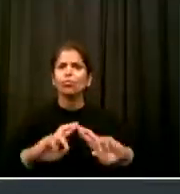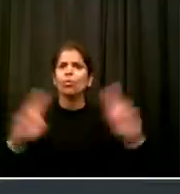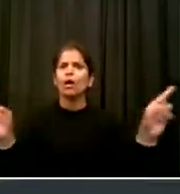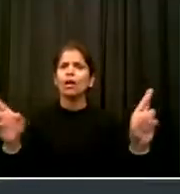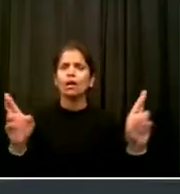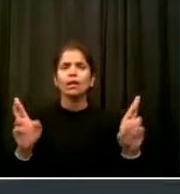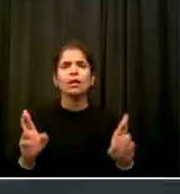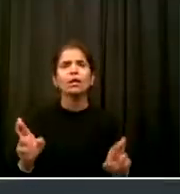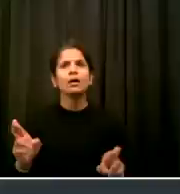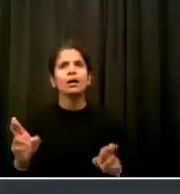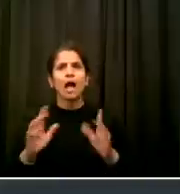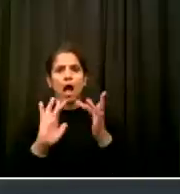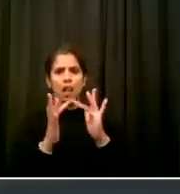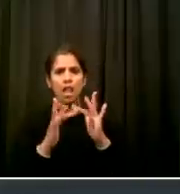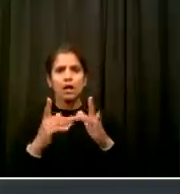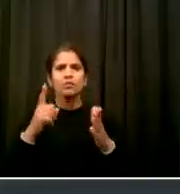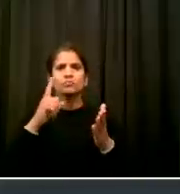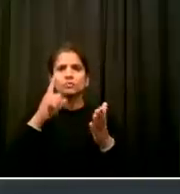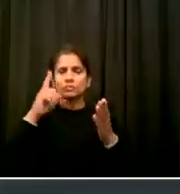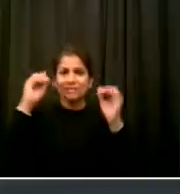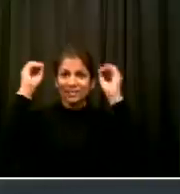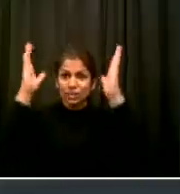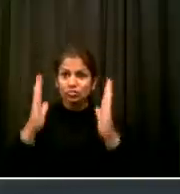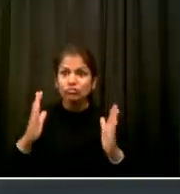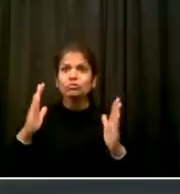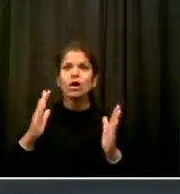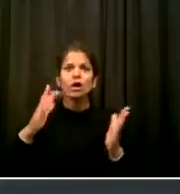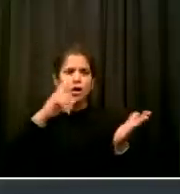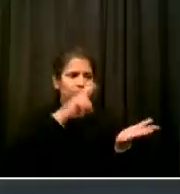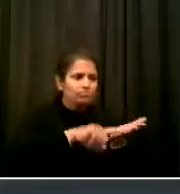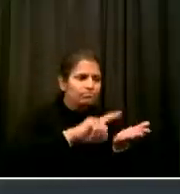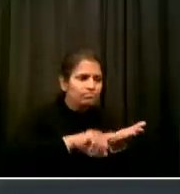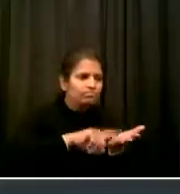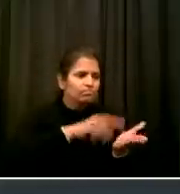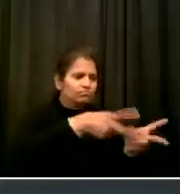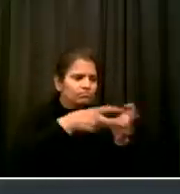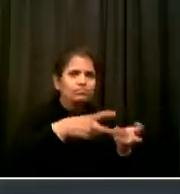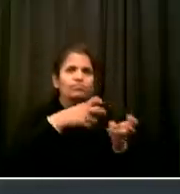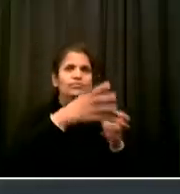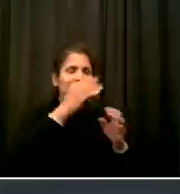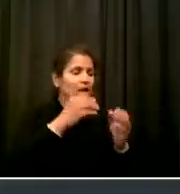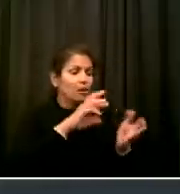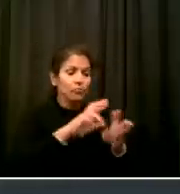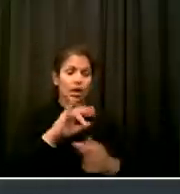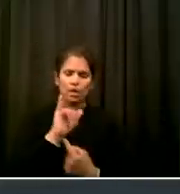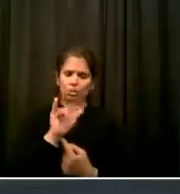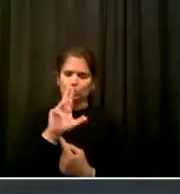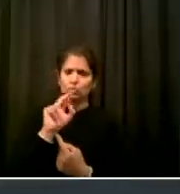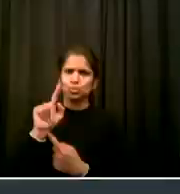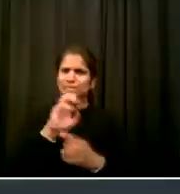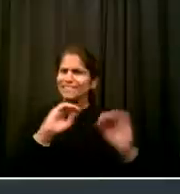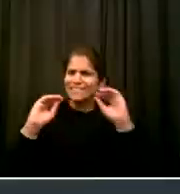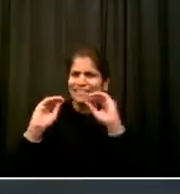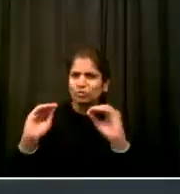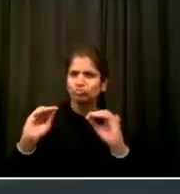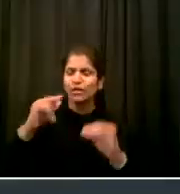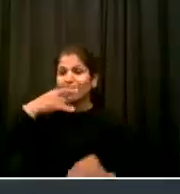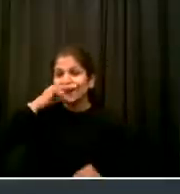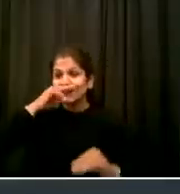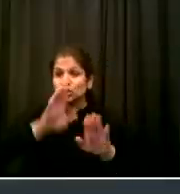focused on Juneteenth and is meaning today Perhaps the anti-slavery leader Frederick Douglass